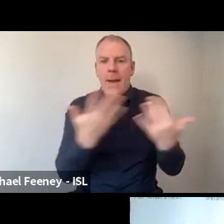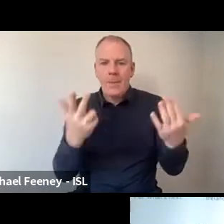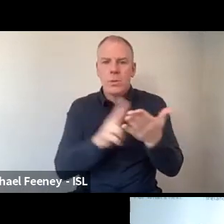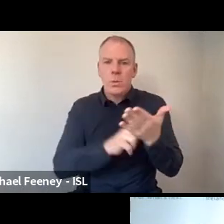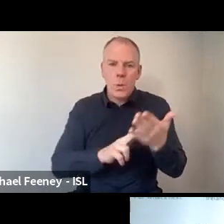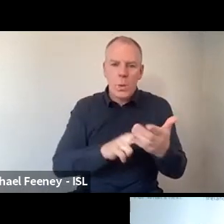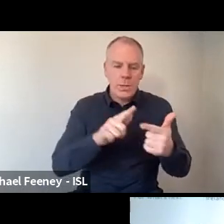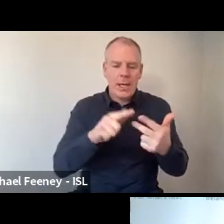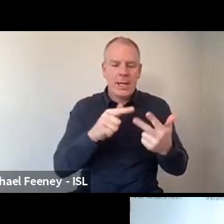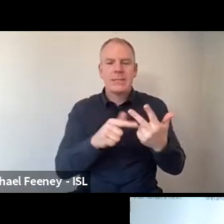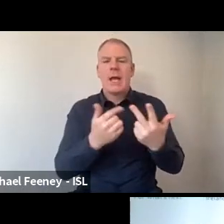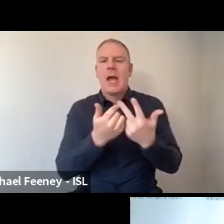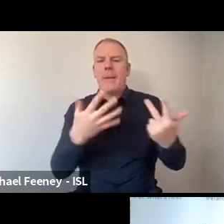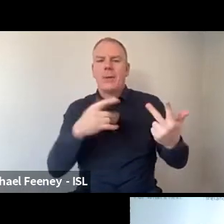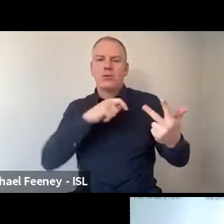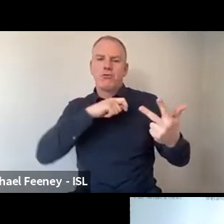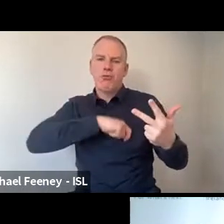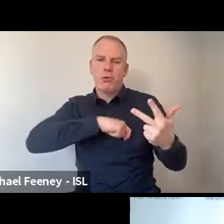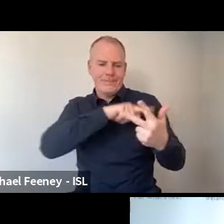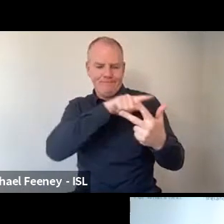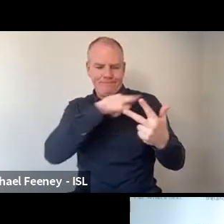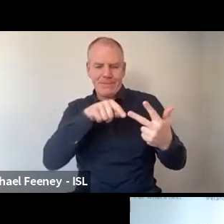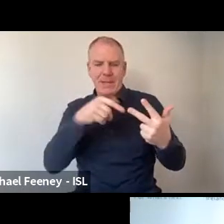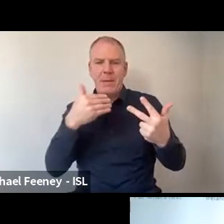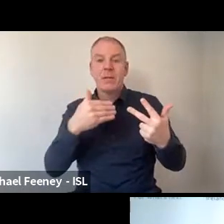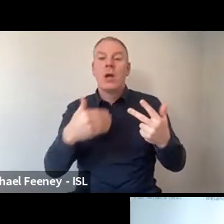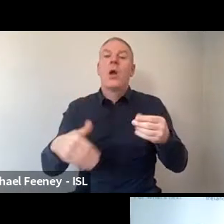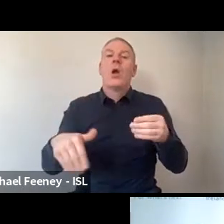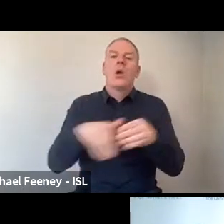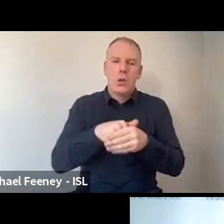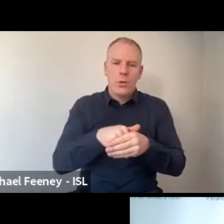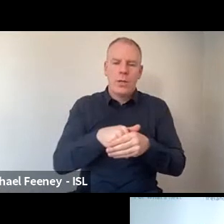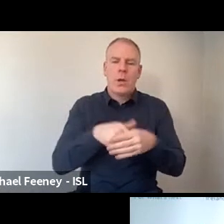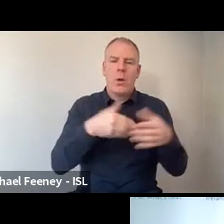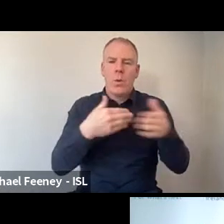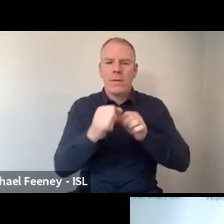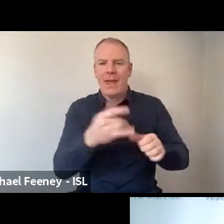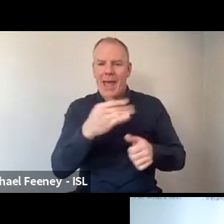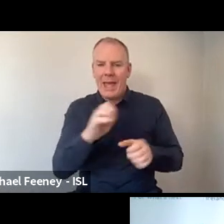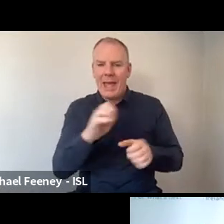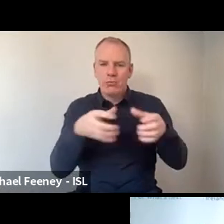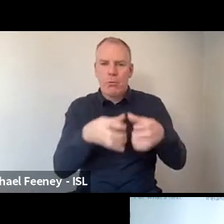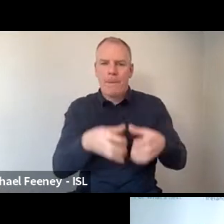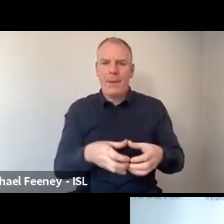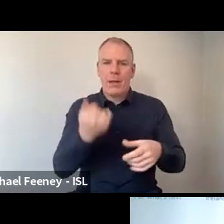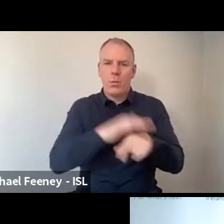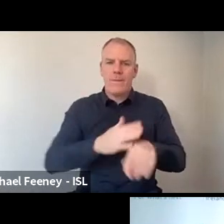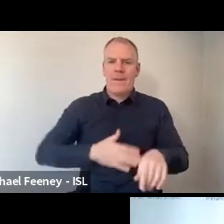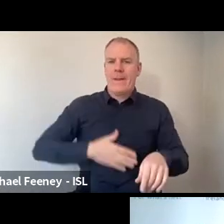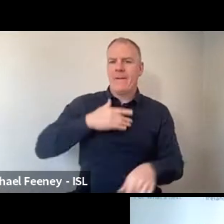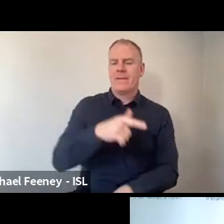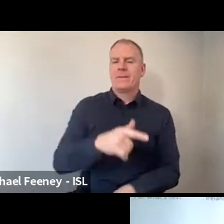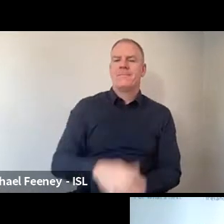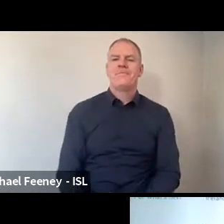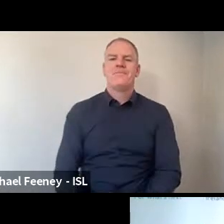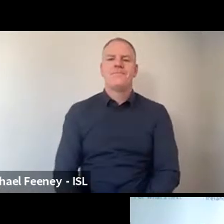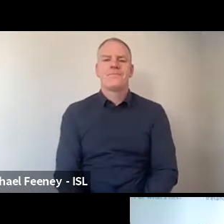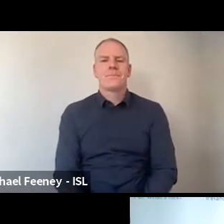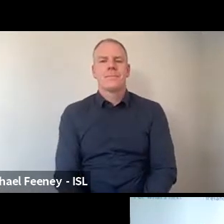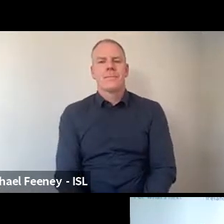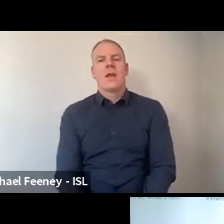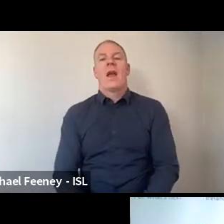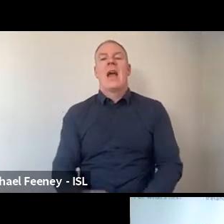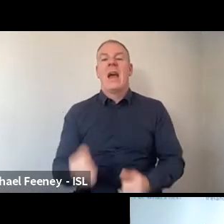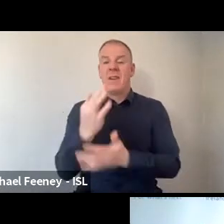it, and how much they trust it, including with demographic breakdowns. Great. Thanks, Eric. There's a few